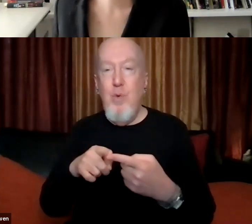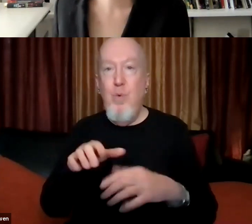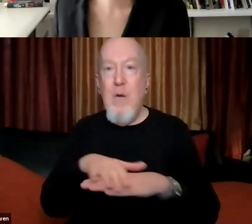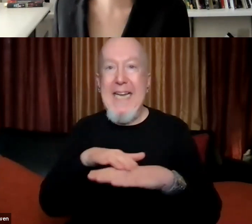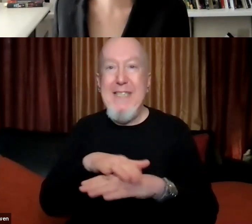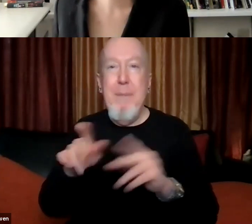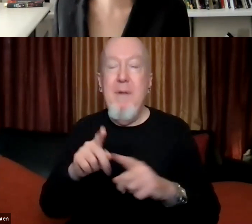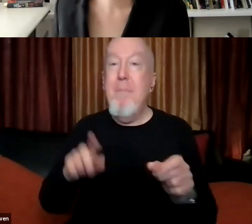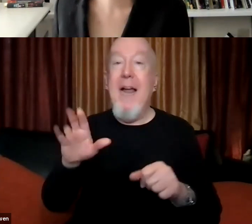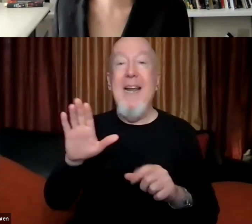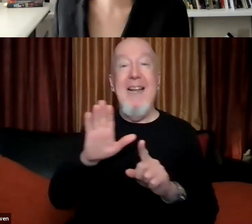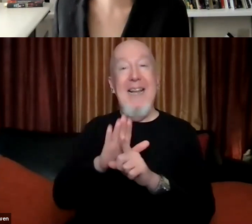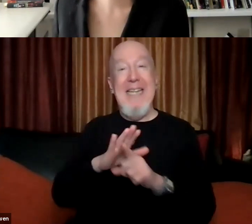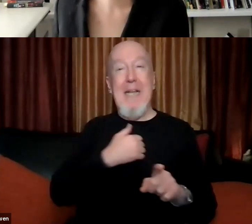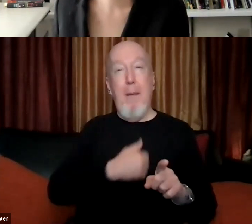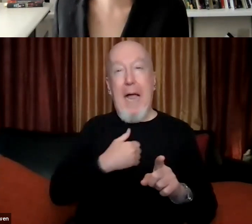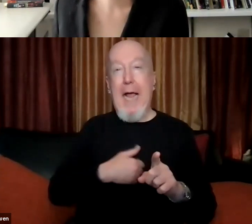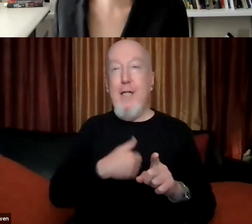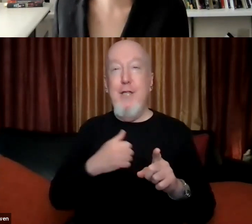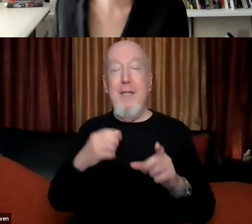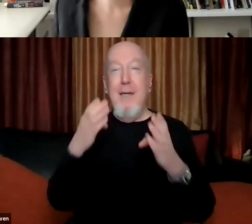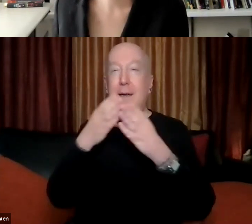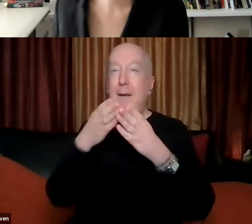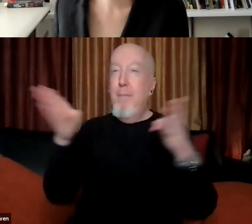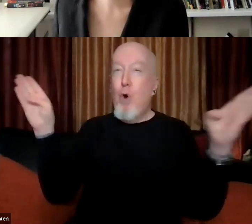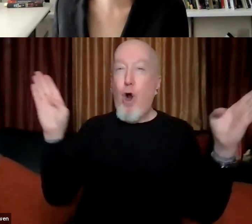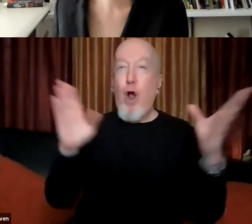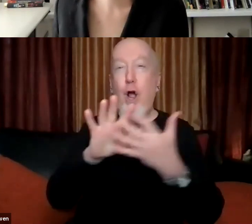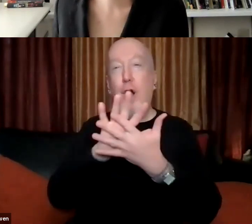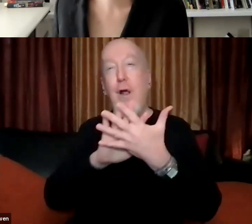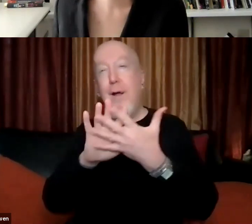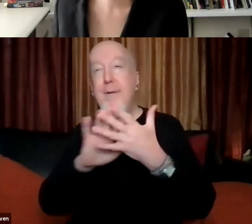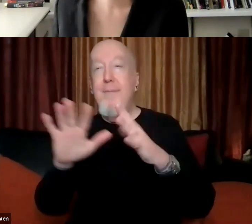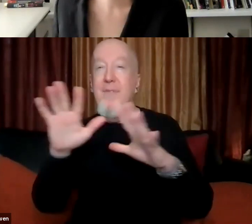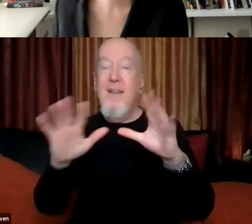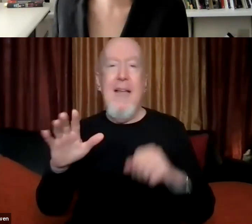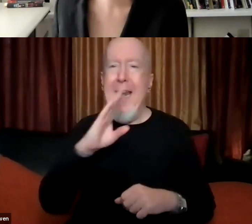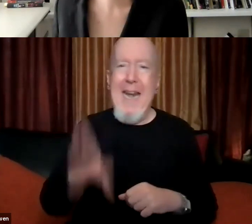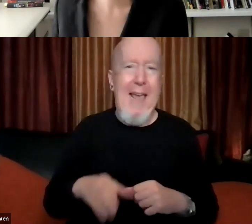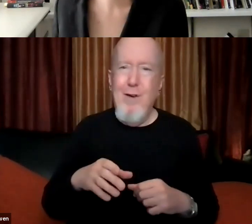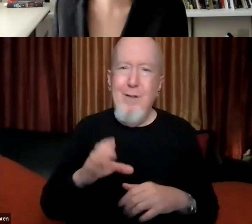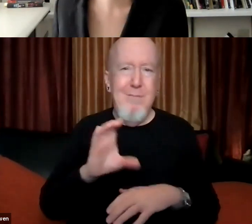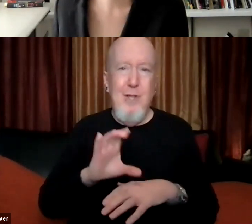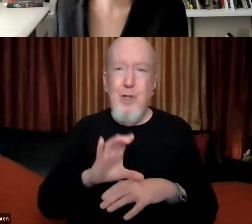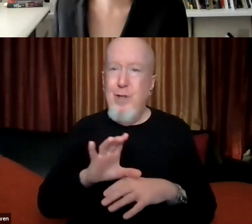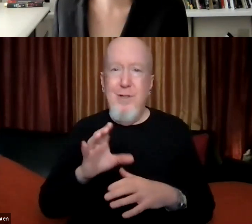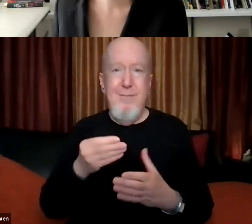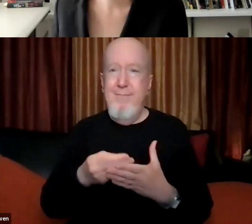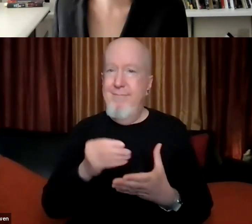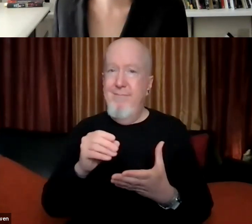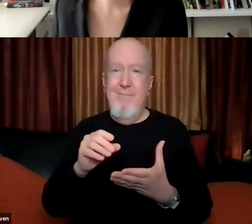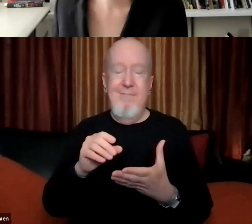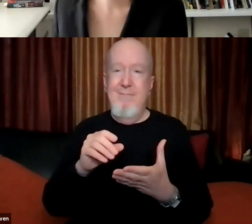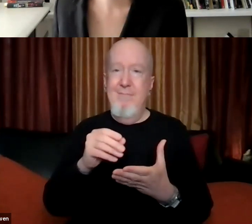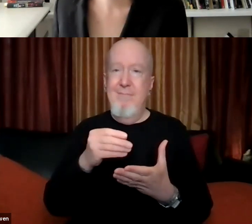ambiguous kind of apology and there's never been any, you know, reparations or anything for that.